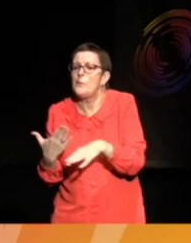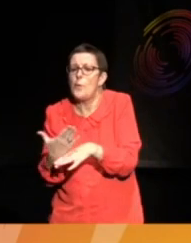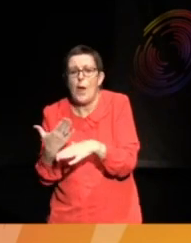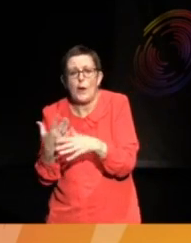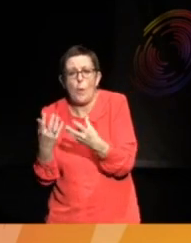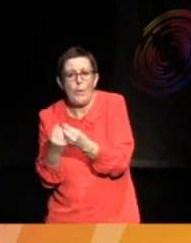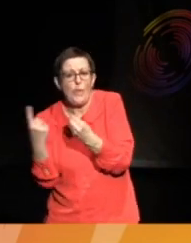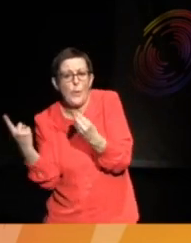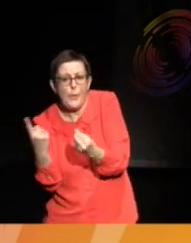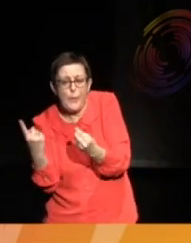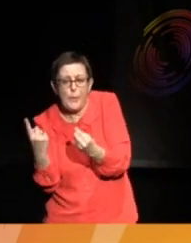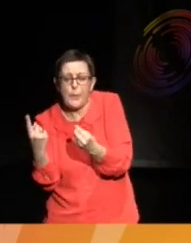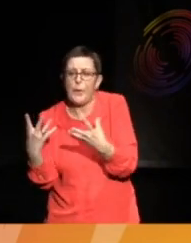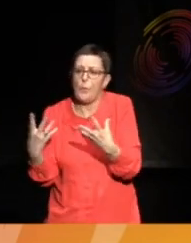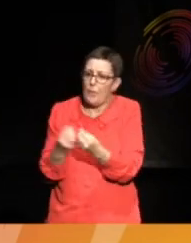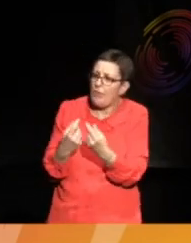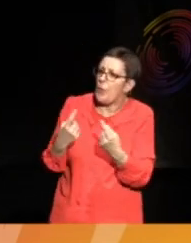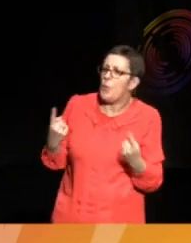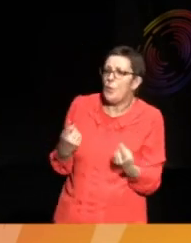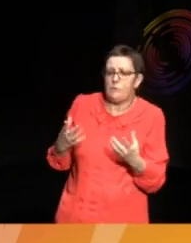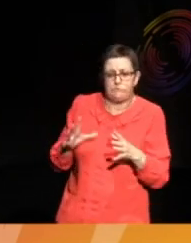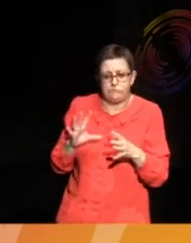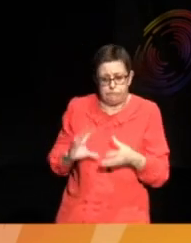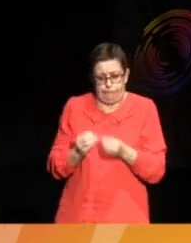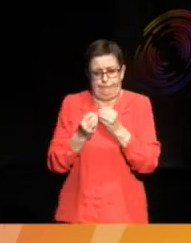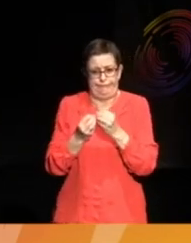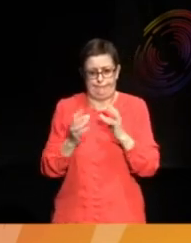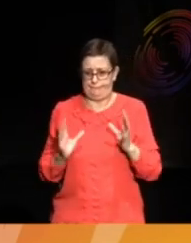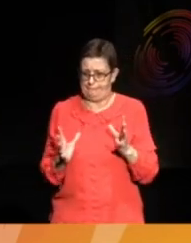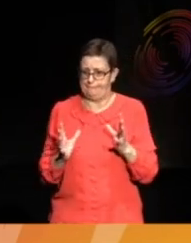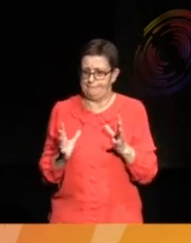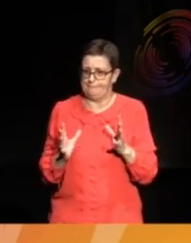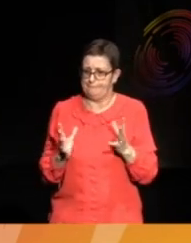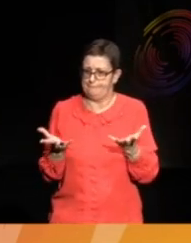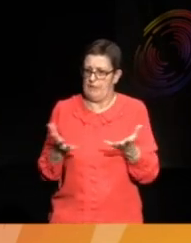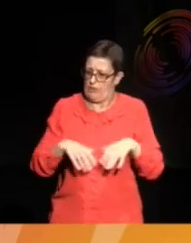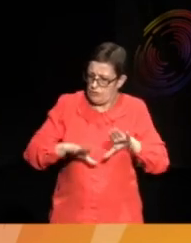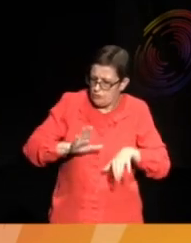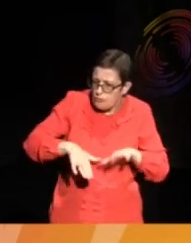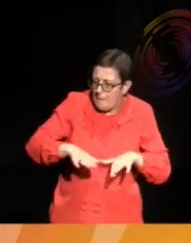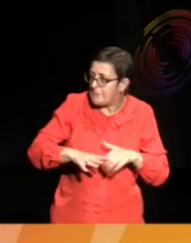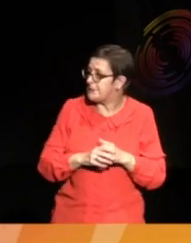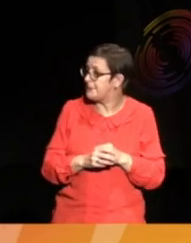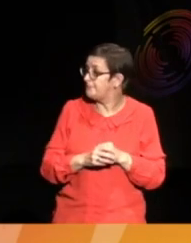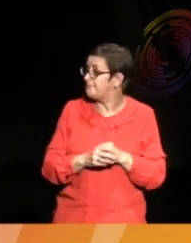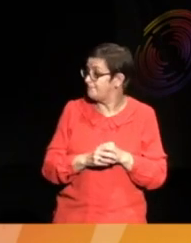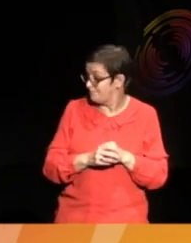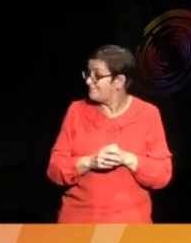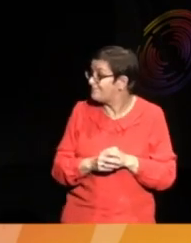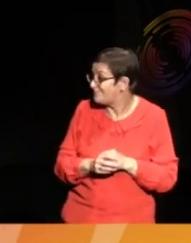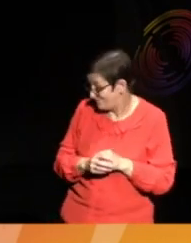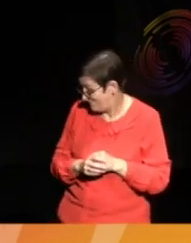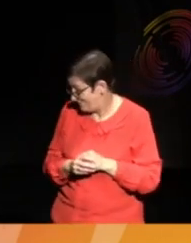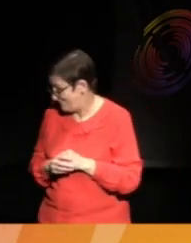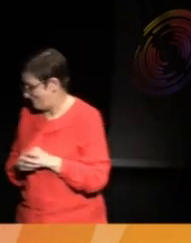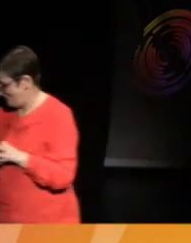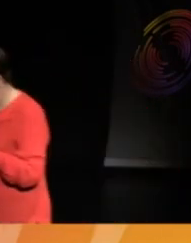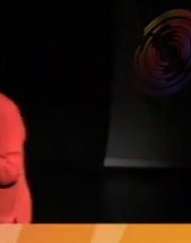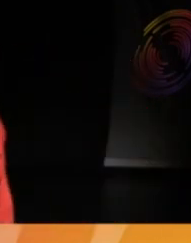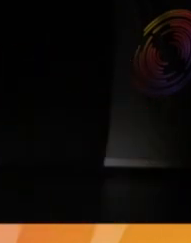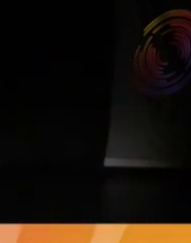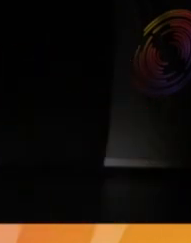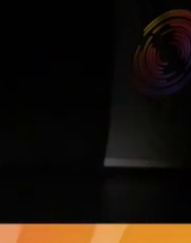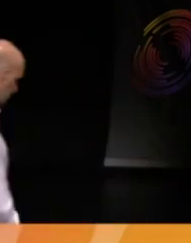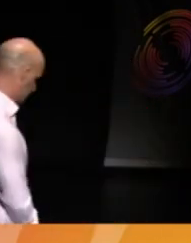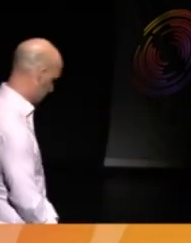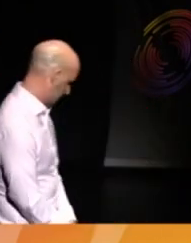curating with in relation to these drums, these collections? So, we started